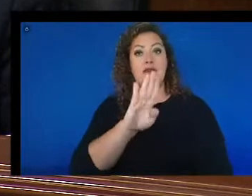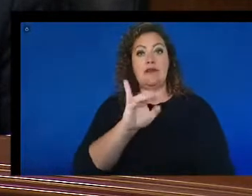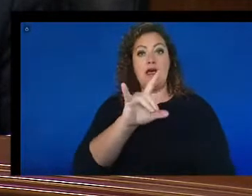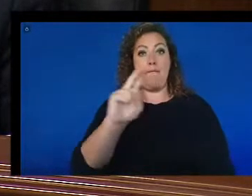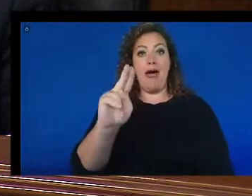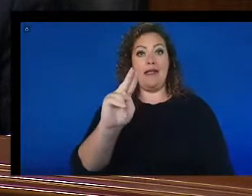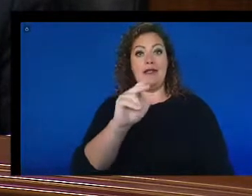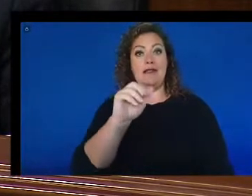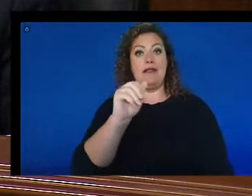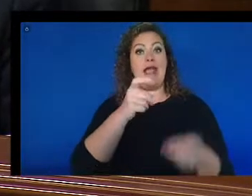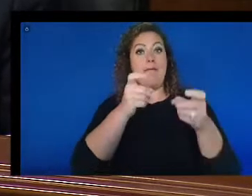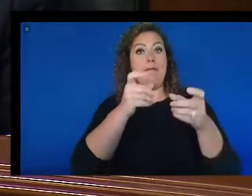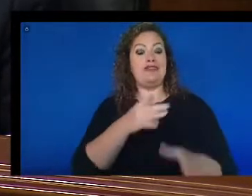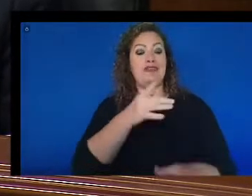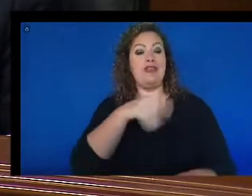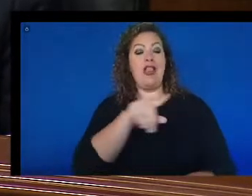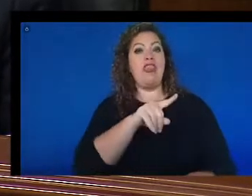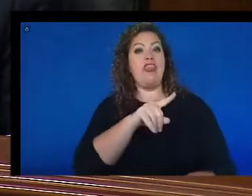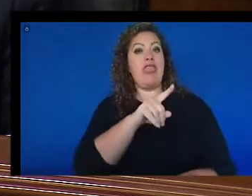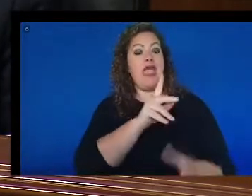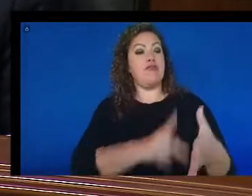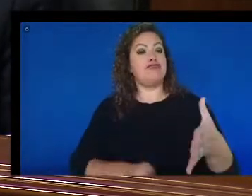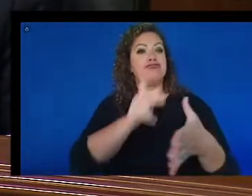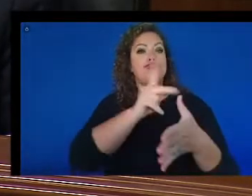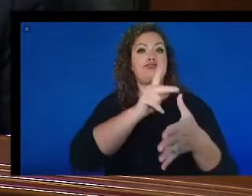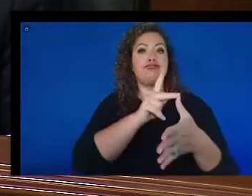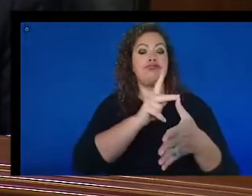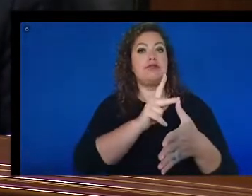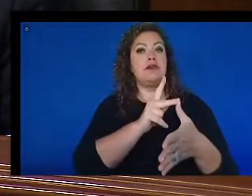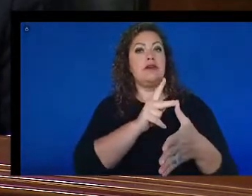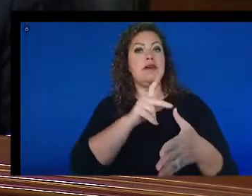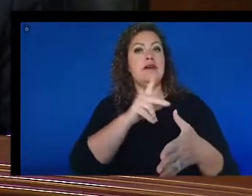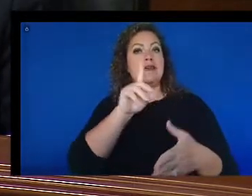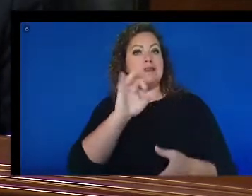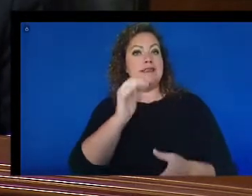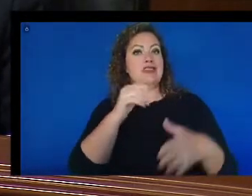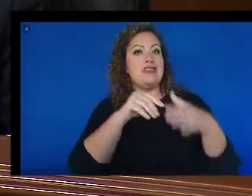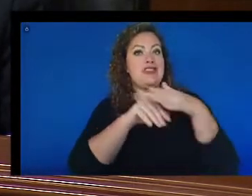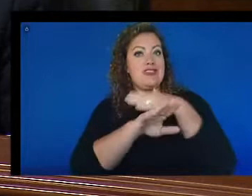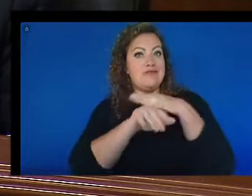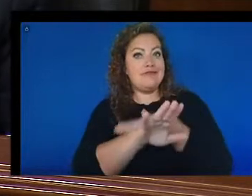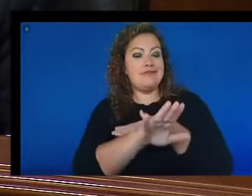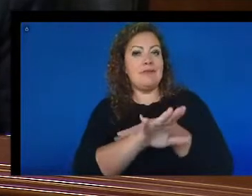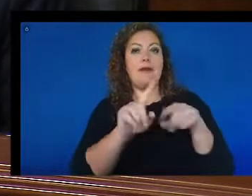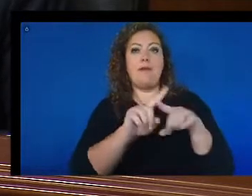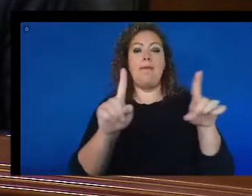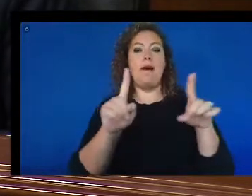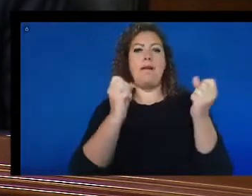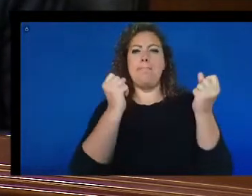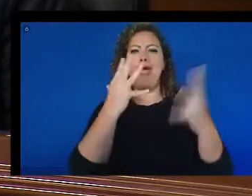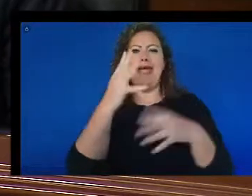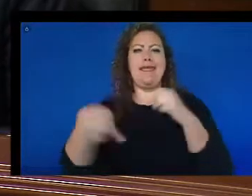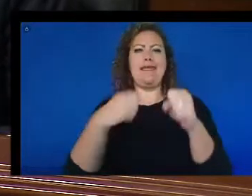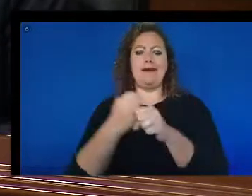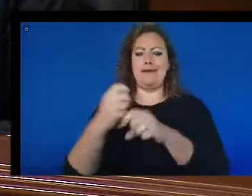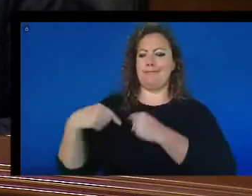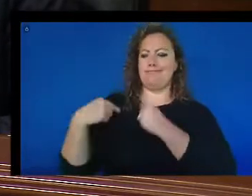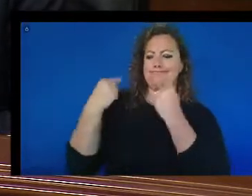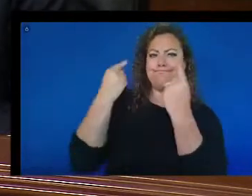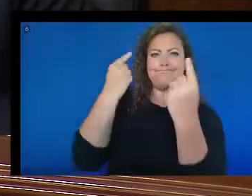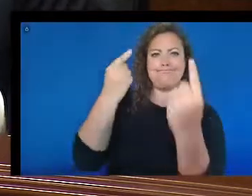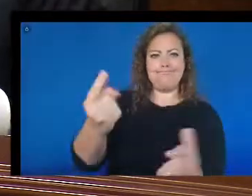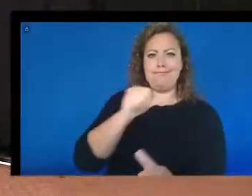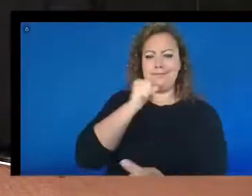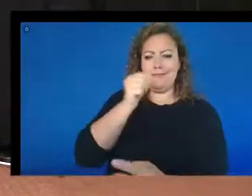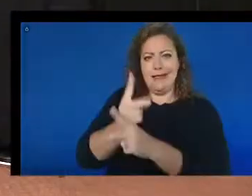prioritized improving digital access, but years of inattention to accessibility means there's still